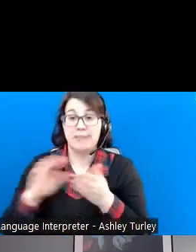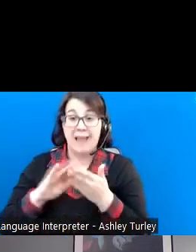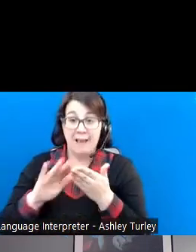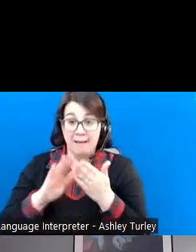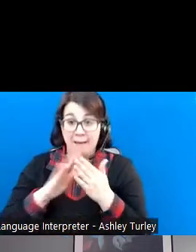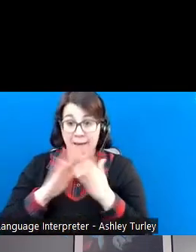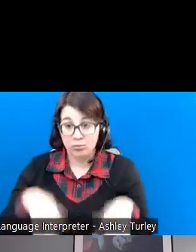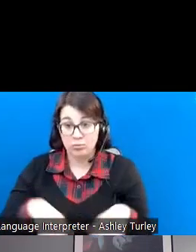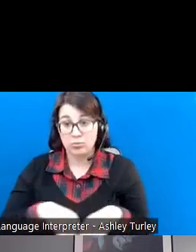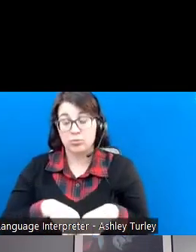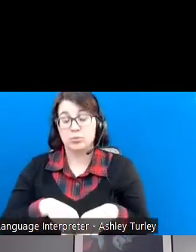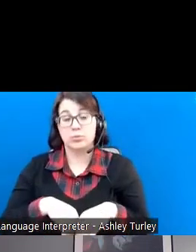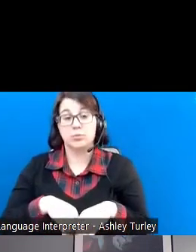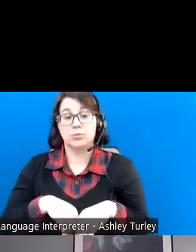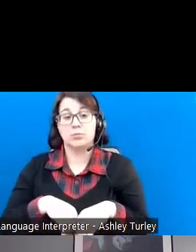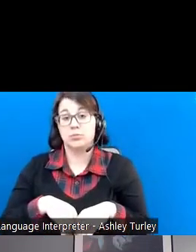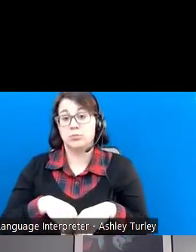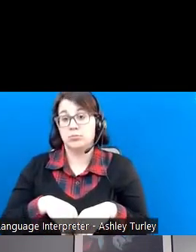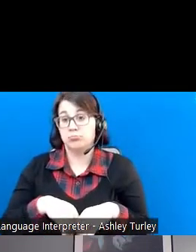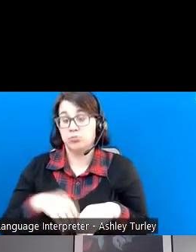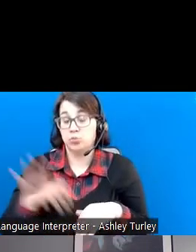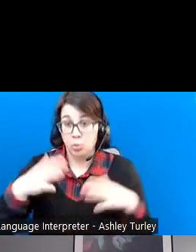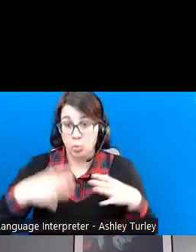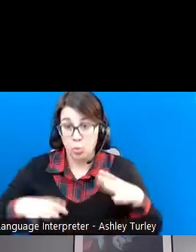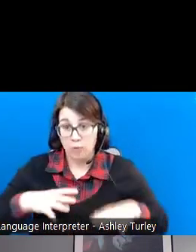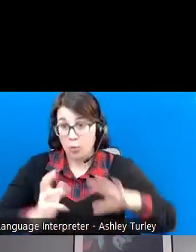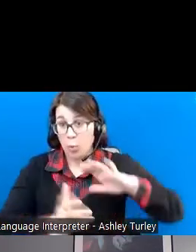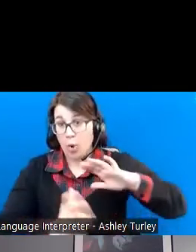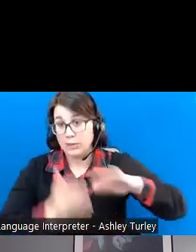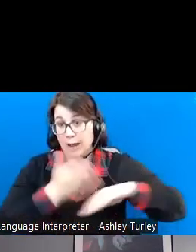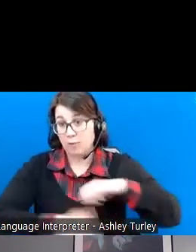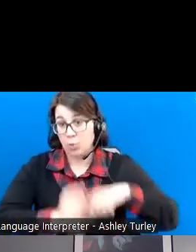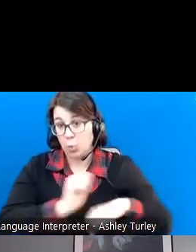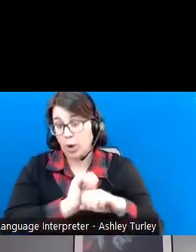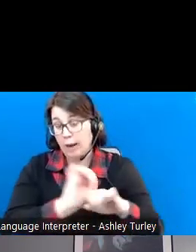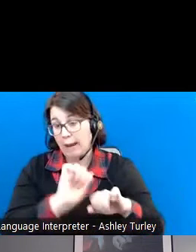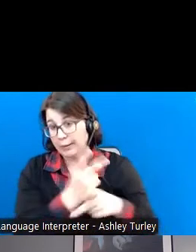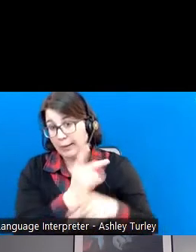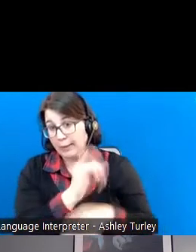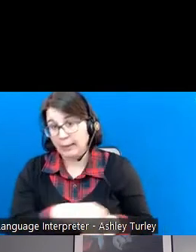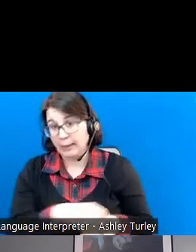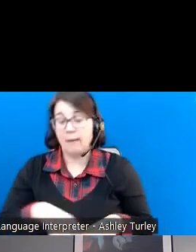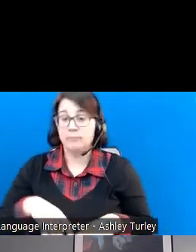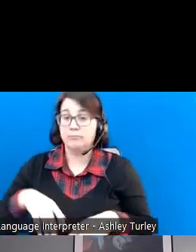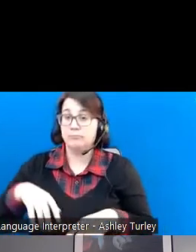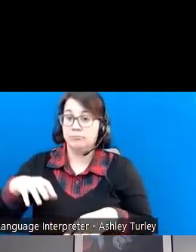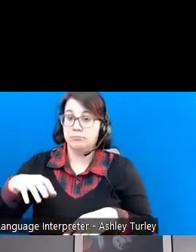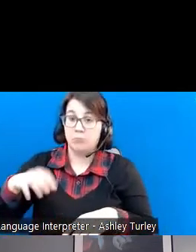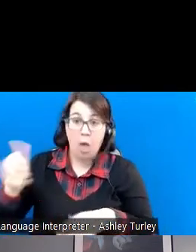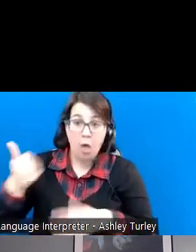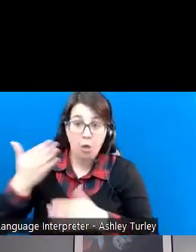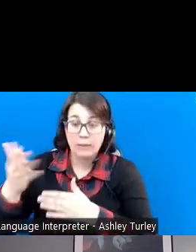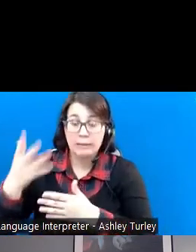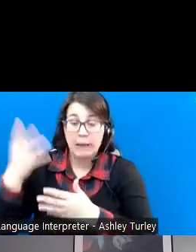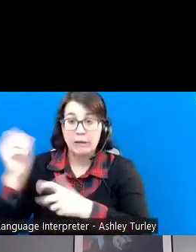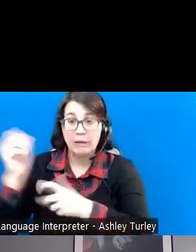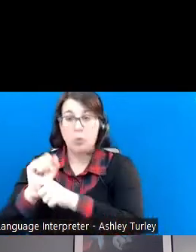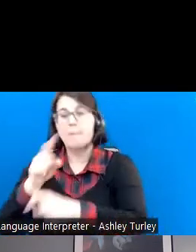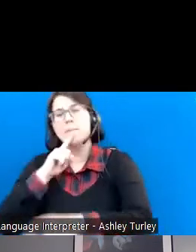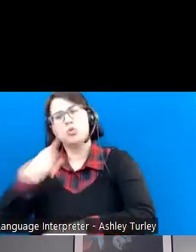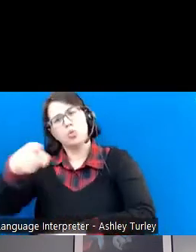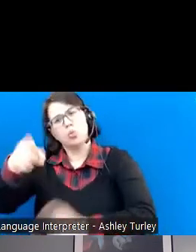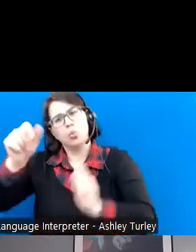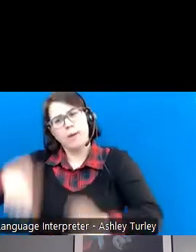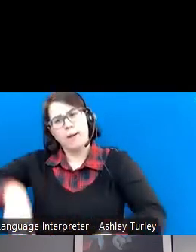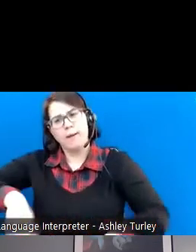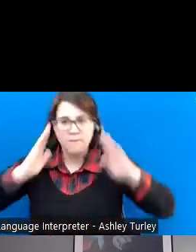taking care of, you know, washing your uniform after work, taking care of things outside of work to make sure that you are able to then